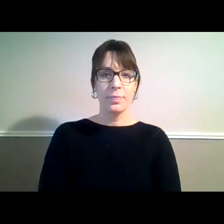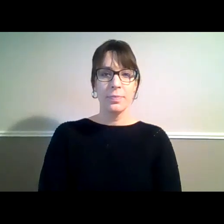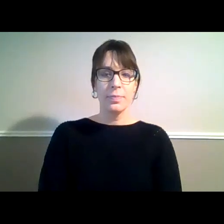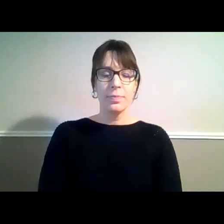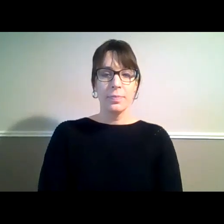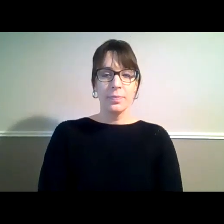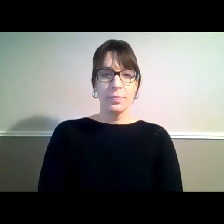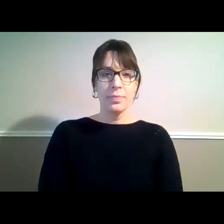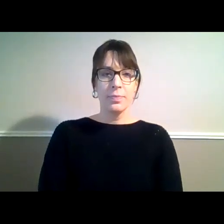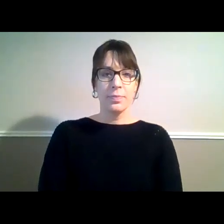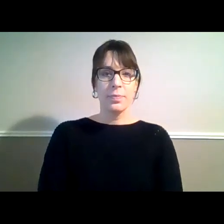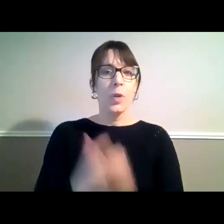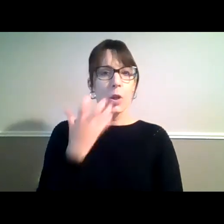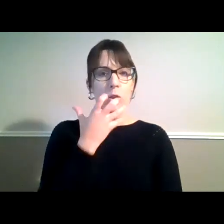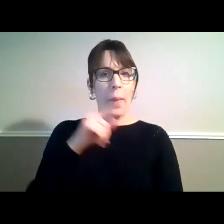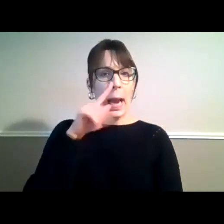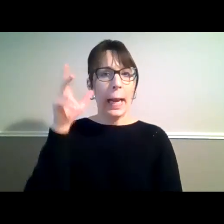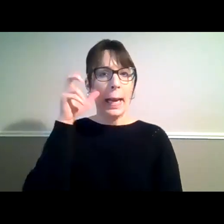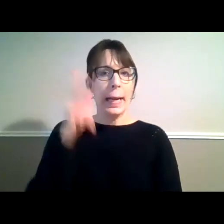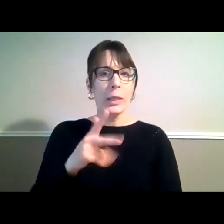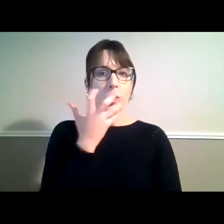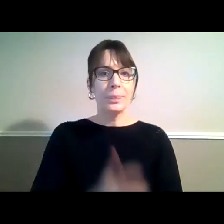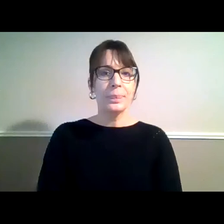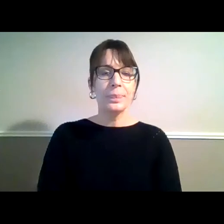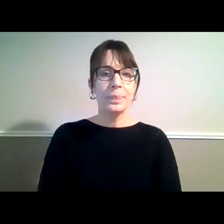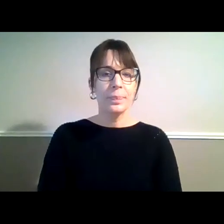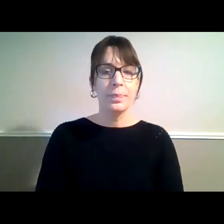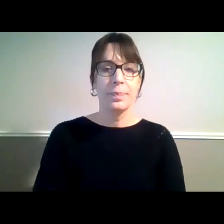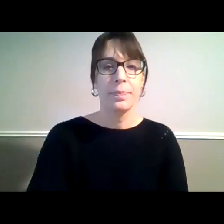Oh, you're off again. Somehow it's gone off.